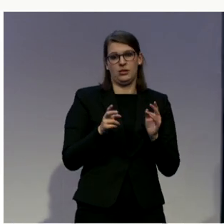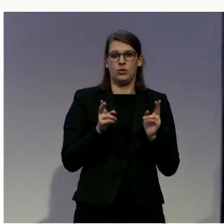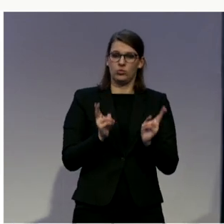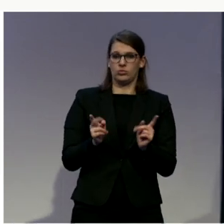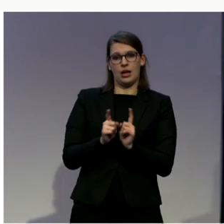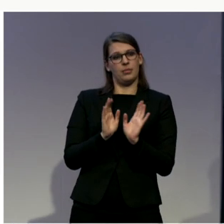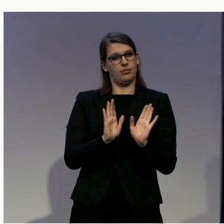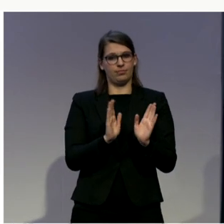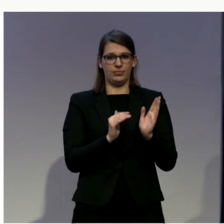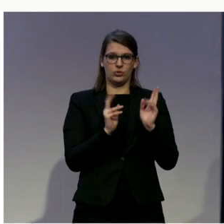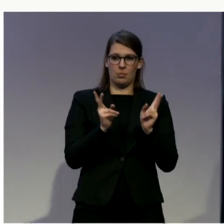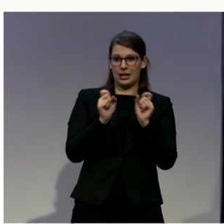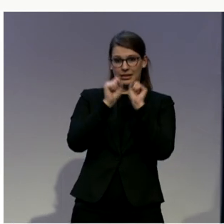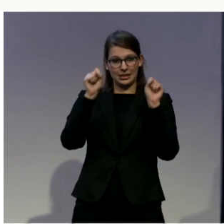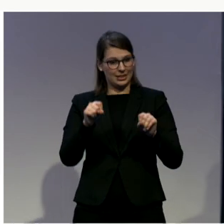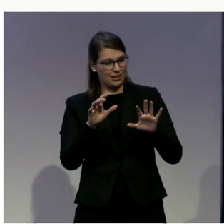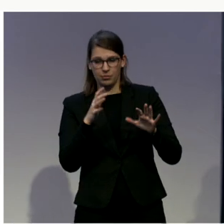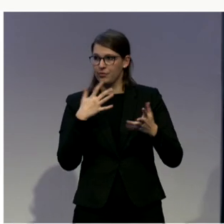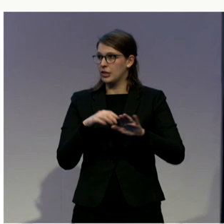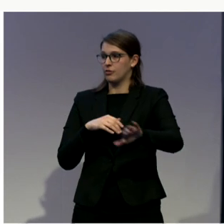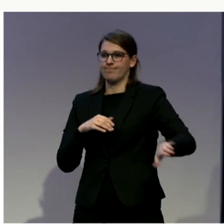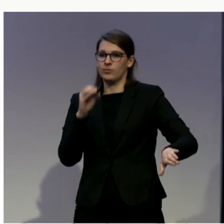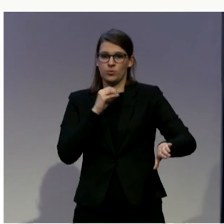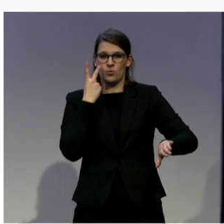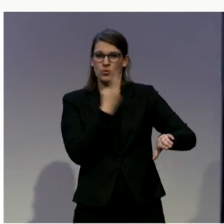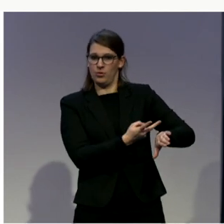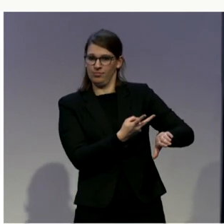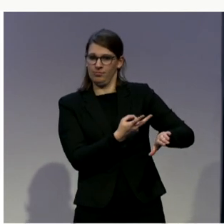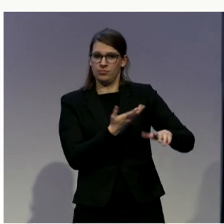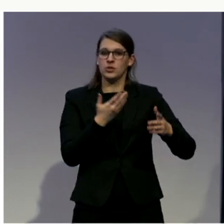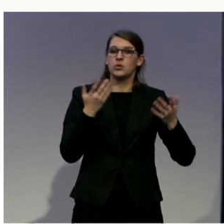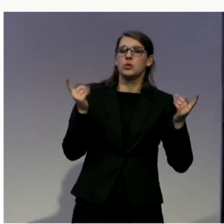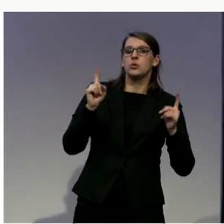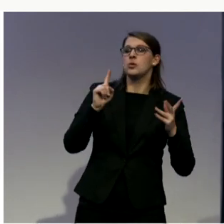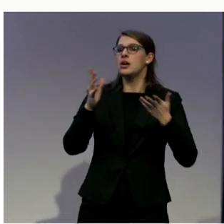so the system does not really understand their needs.